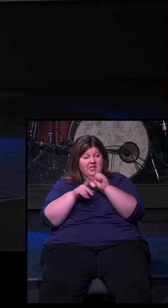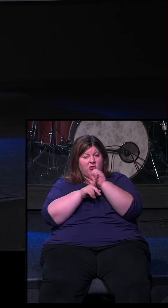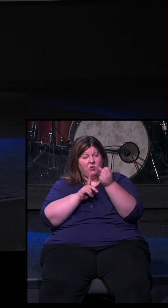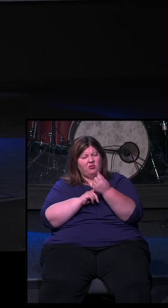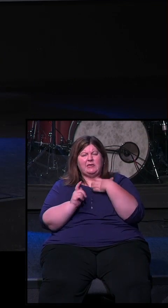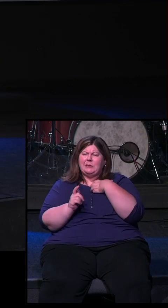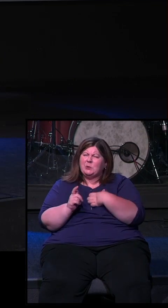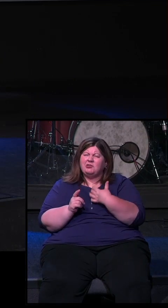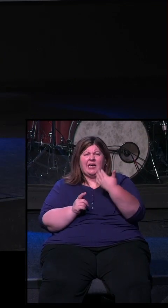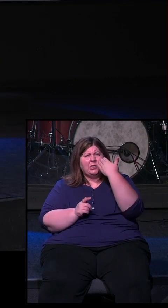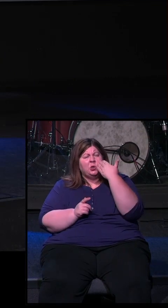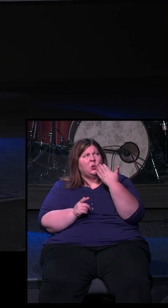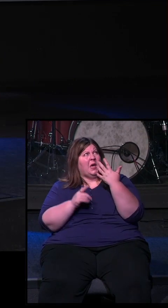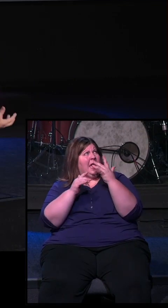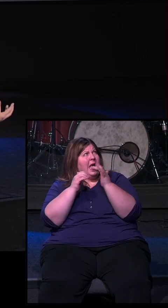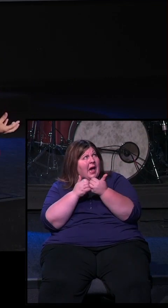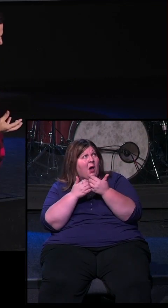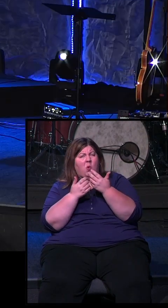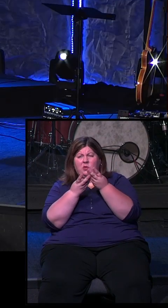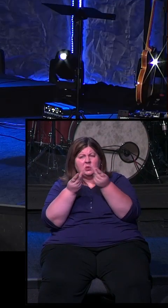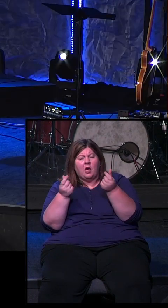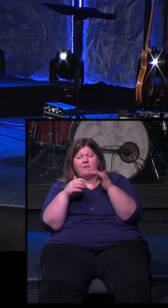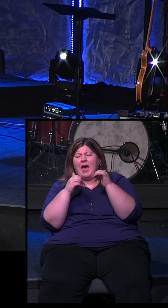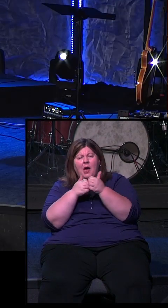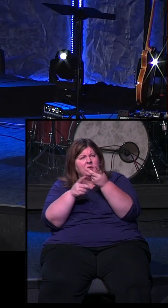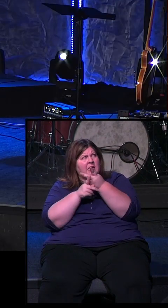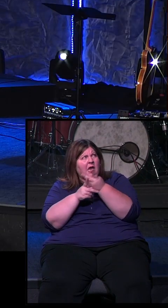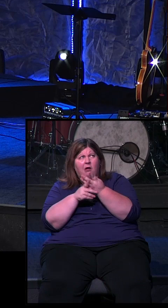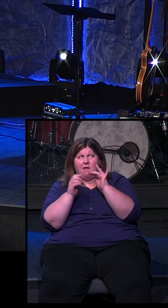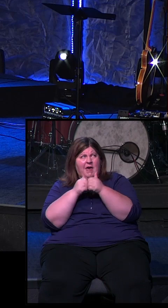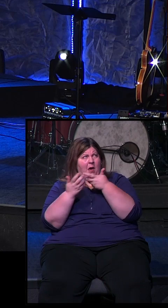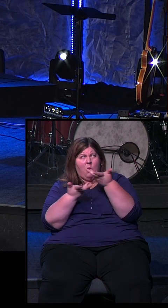How does the promises of God, how does it actually make a difference?